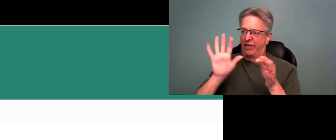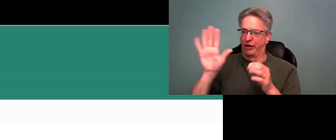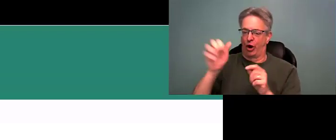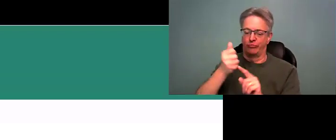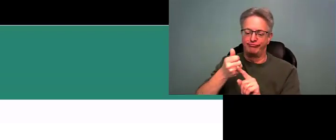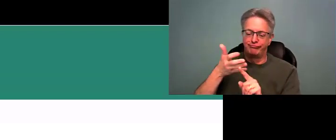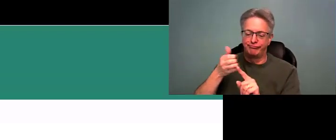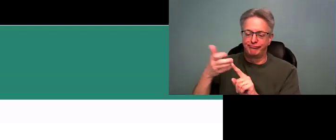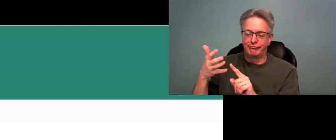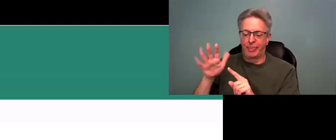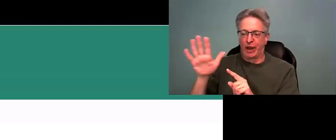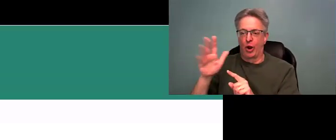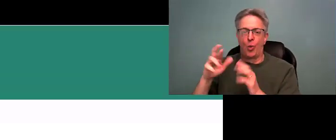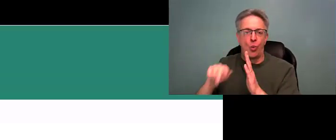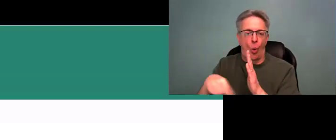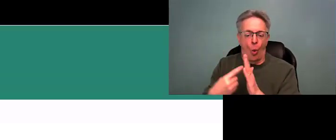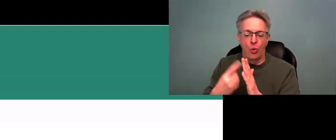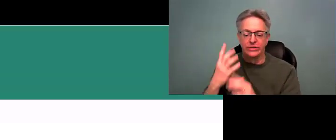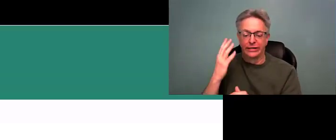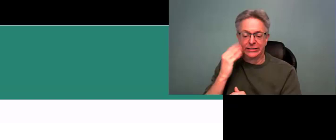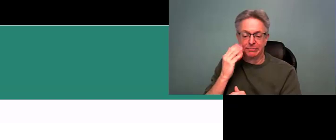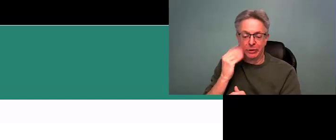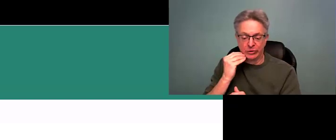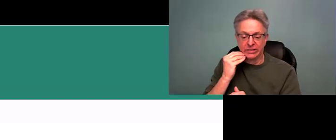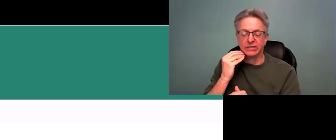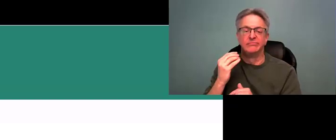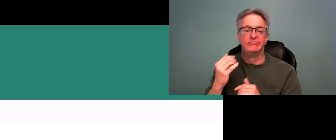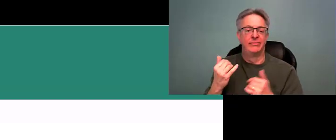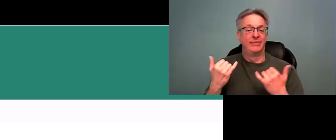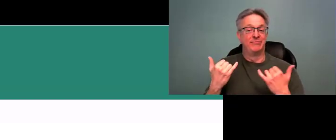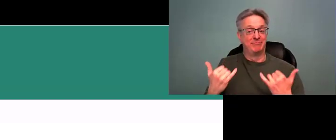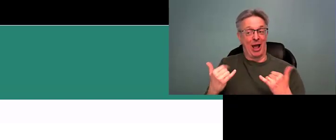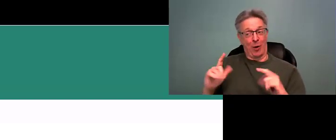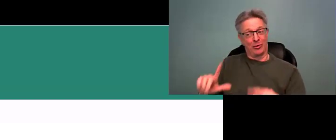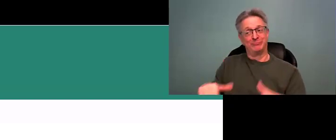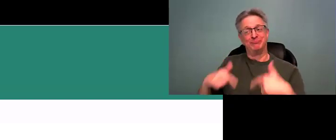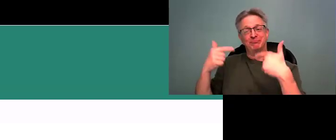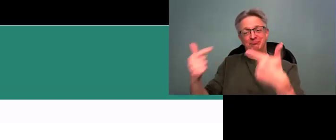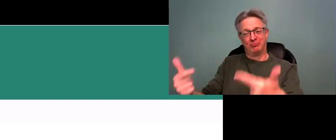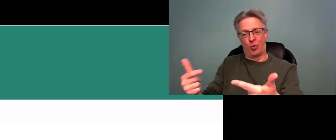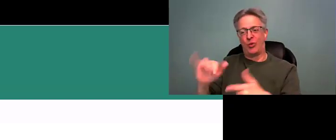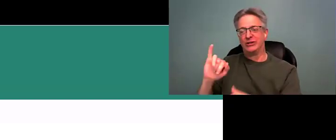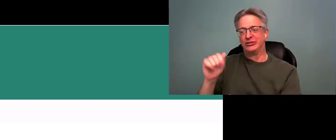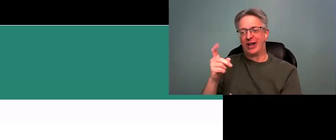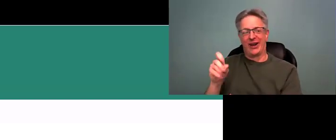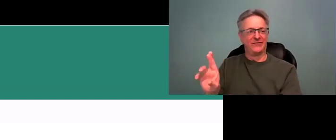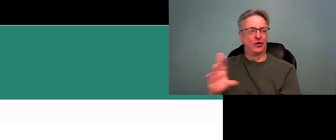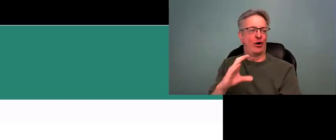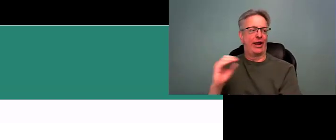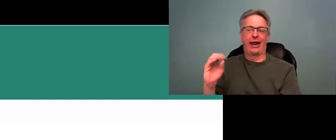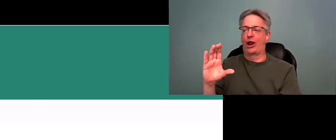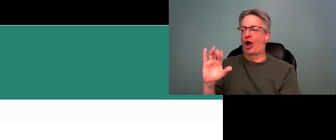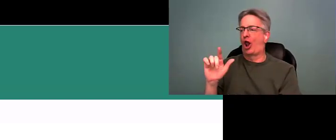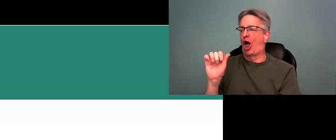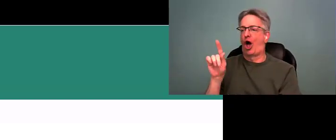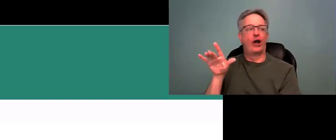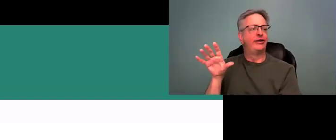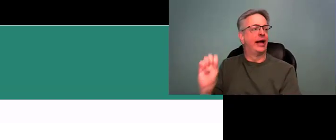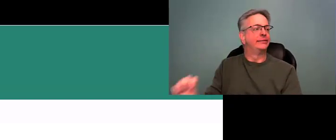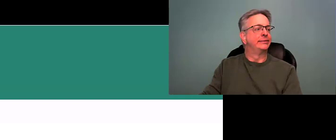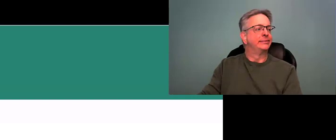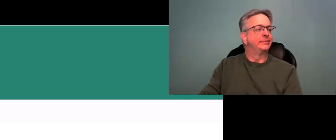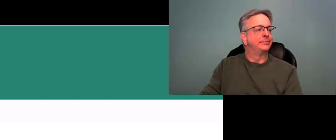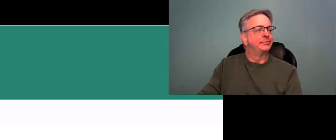And they will explain their roles and their experiences. And I will, at this time, hand it over to you, Jennifer